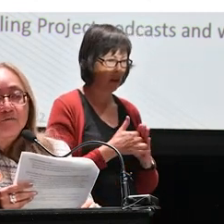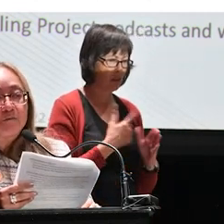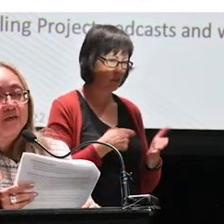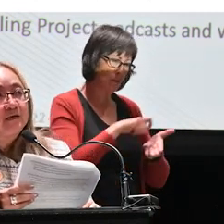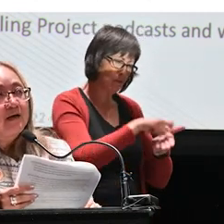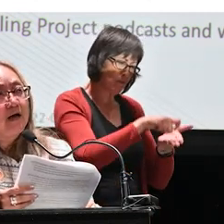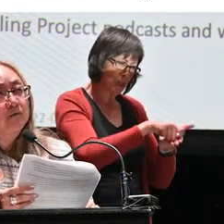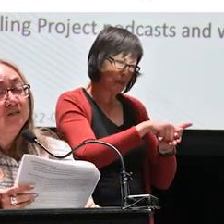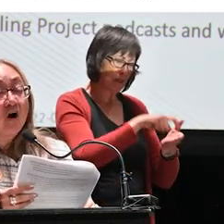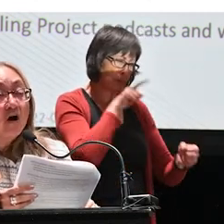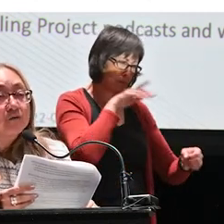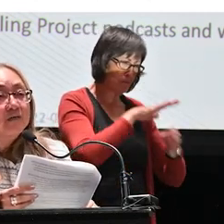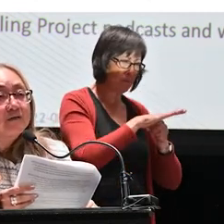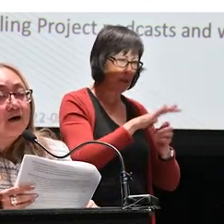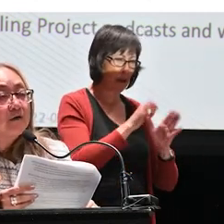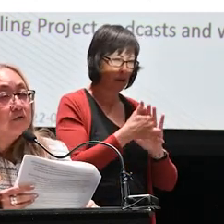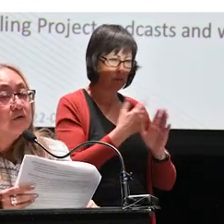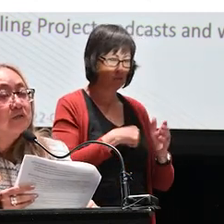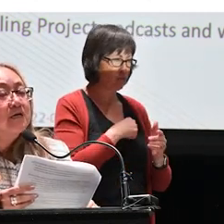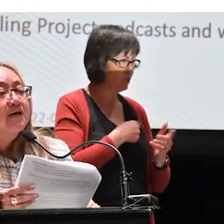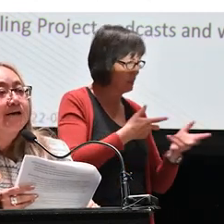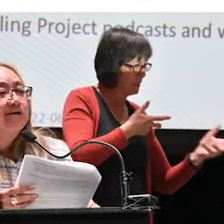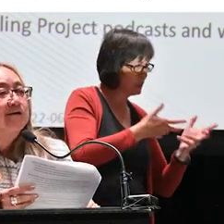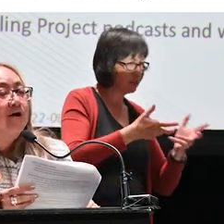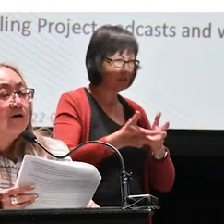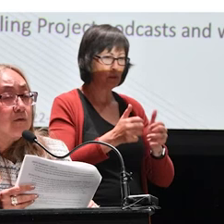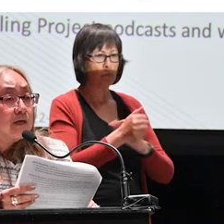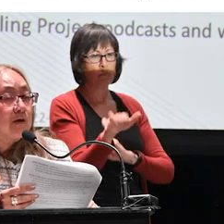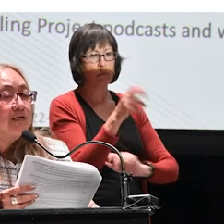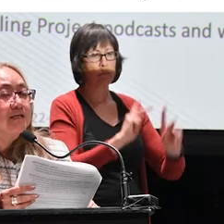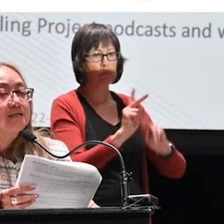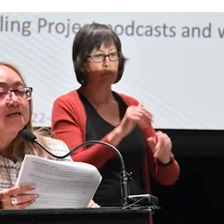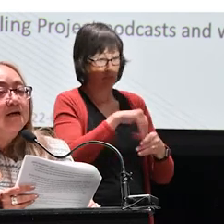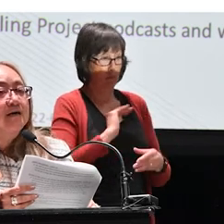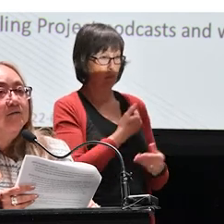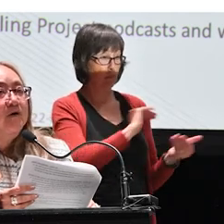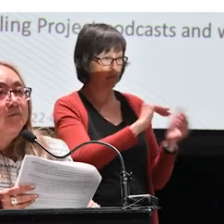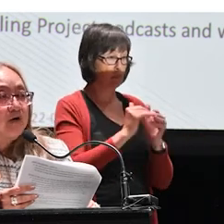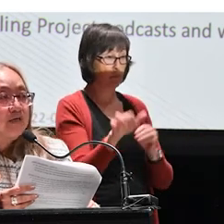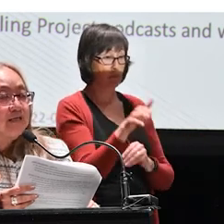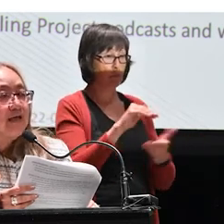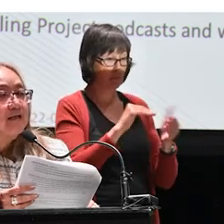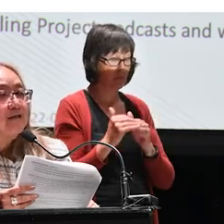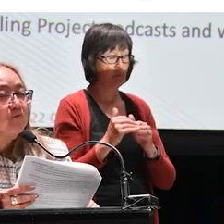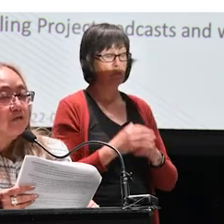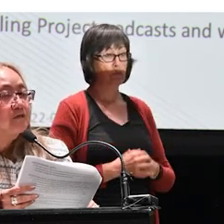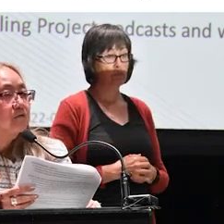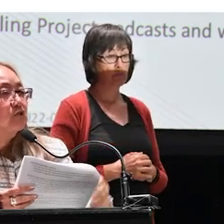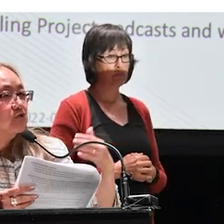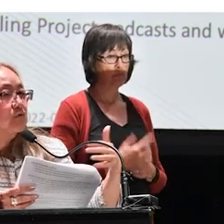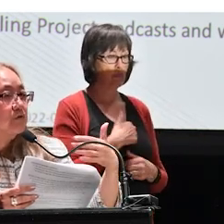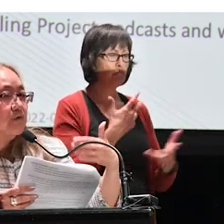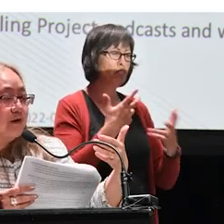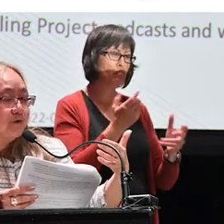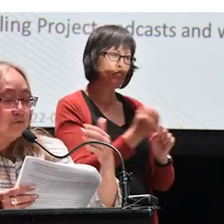that commitment, how we talked with others and our own communities about it and wanted to